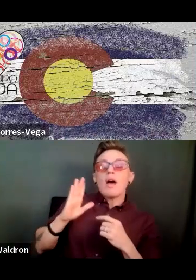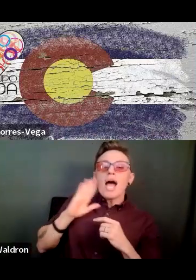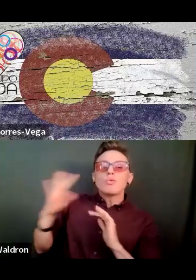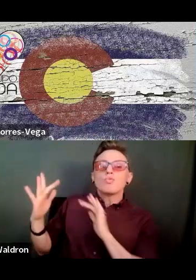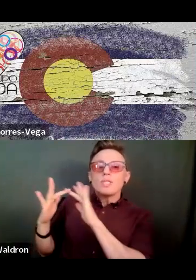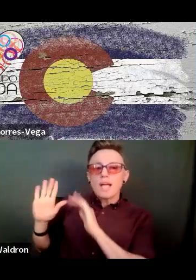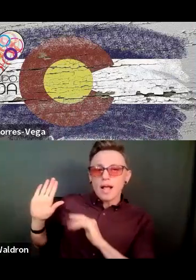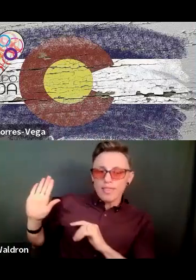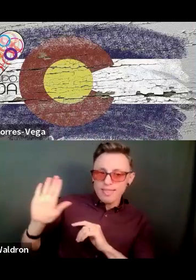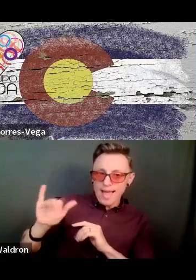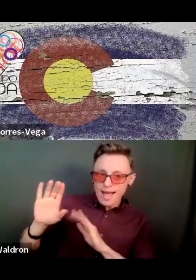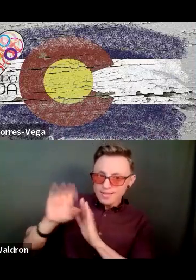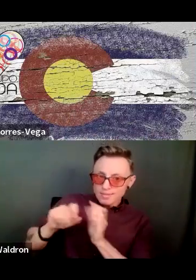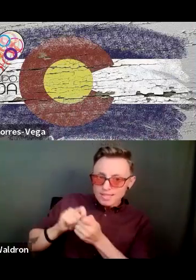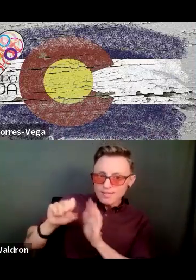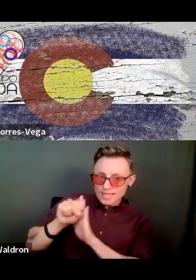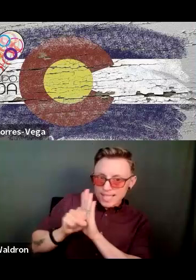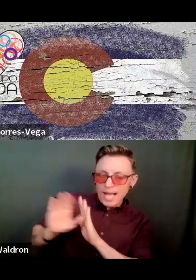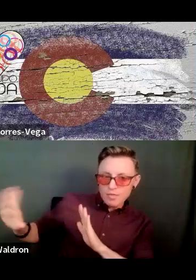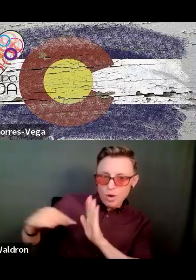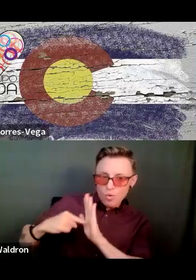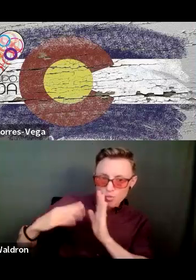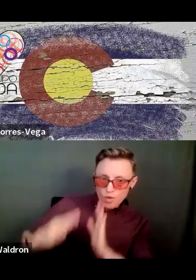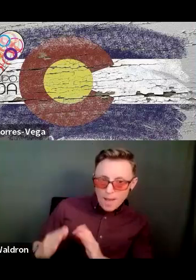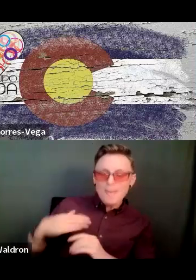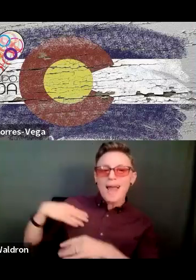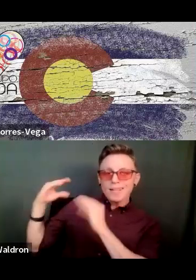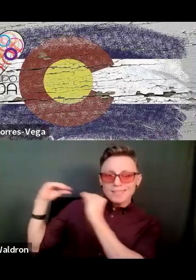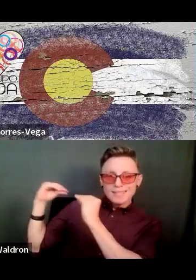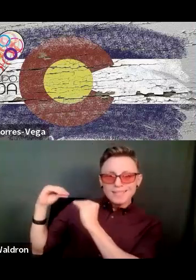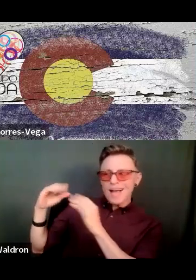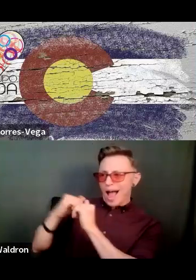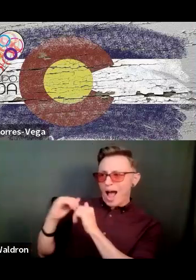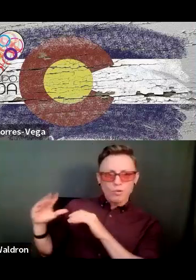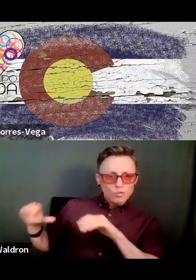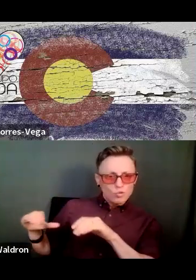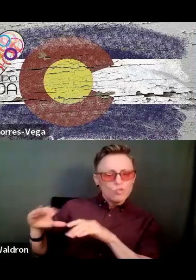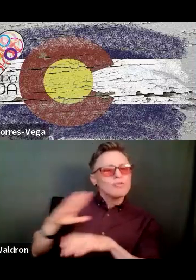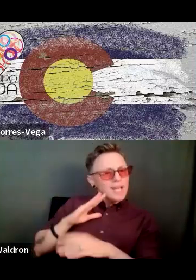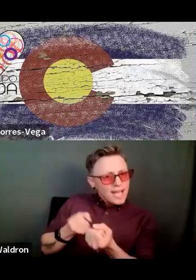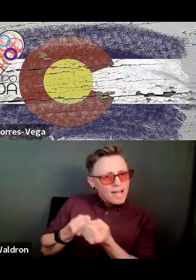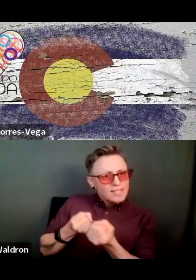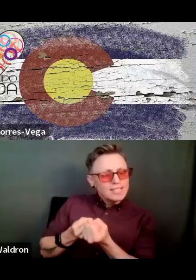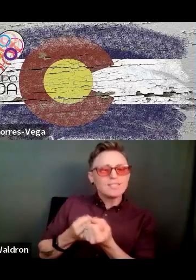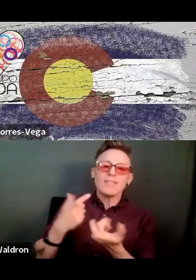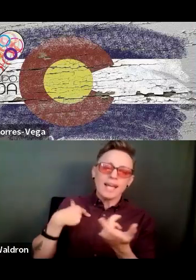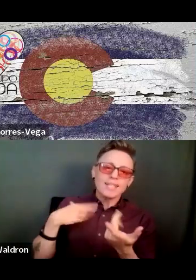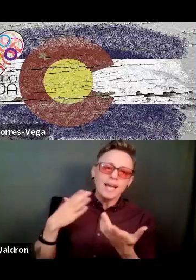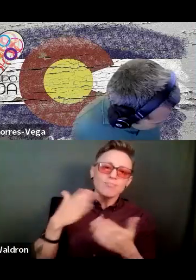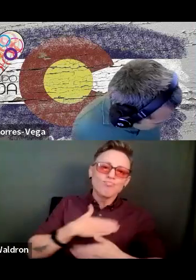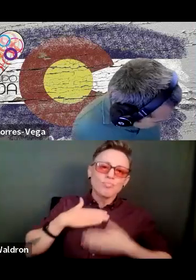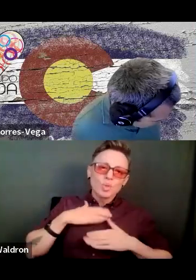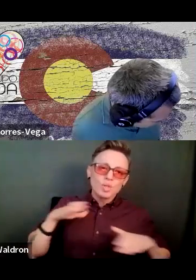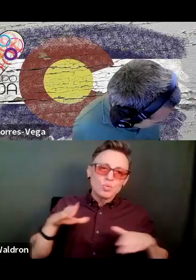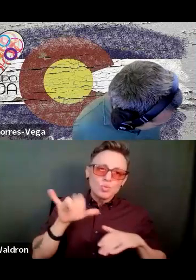to their state senator or representative to make sure that they learn how to do this work too, right? So that's an important piece of what I like to do. And the